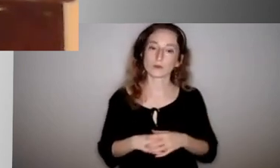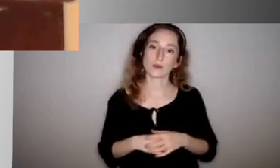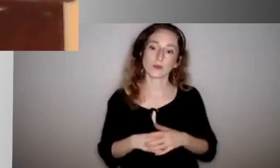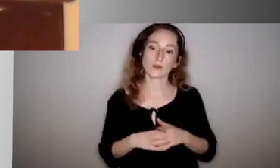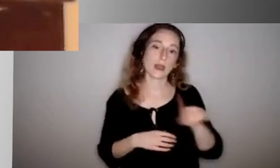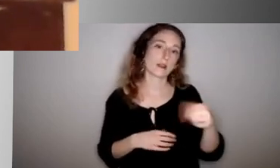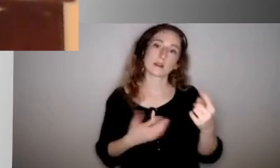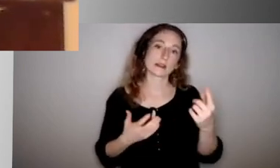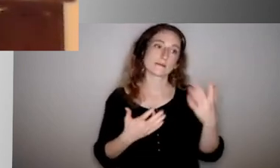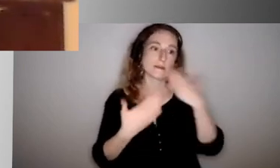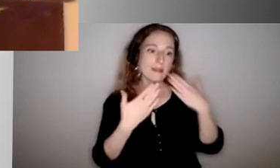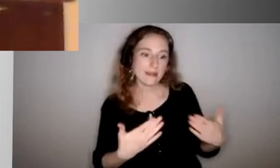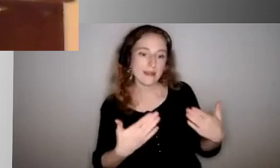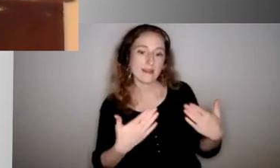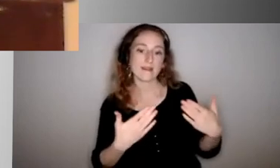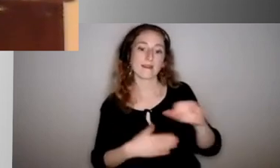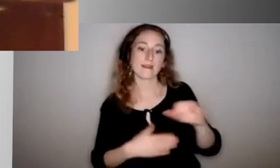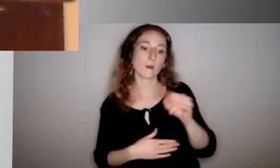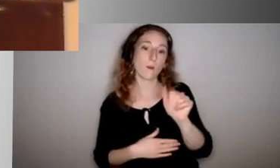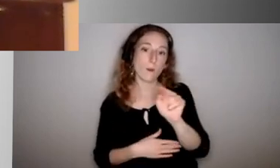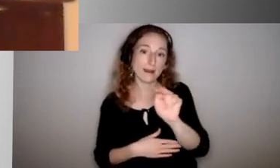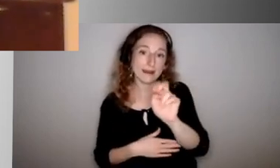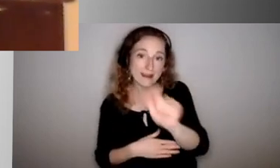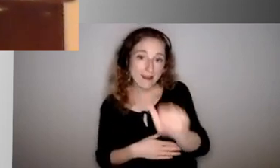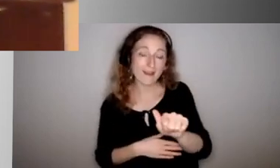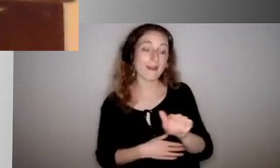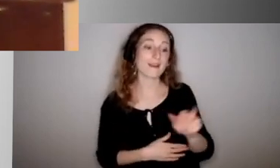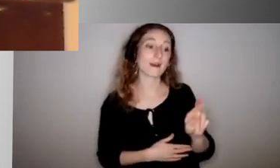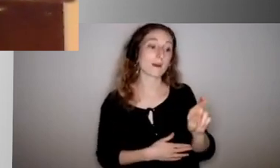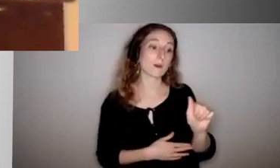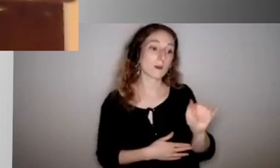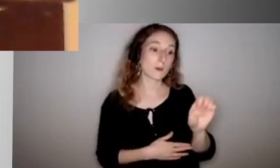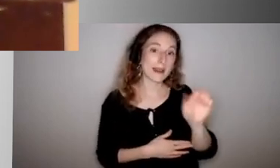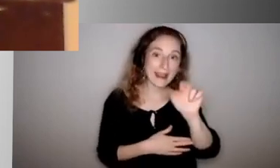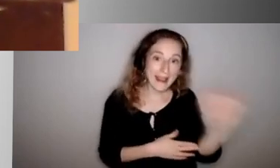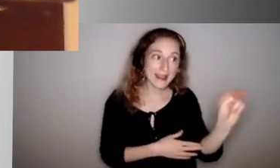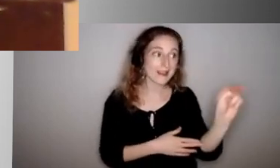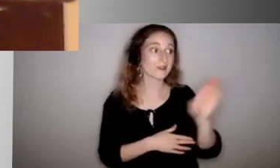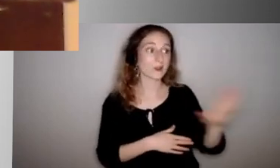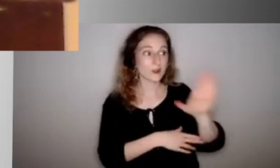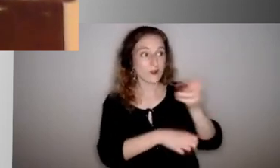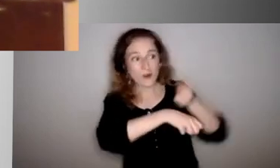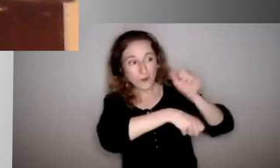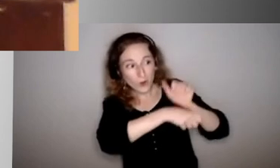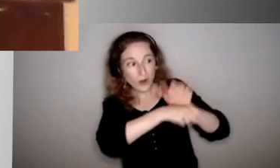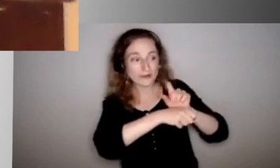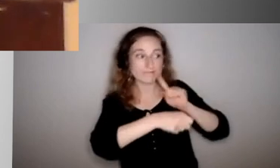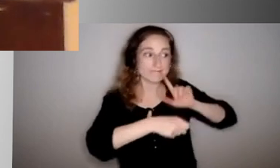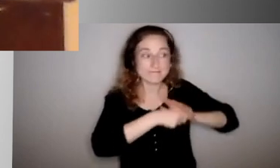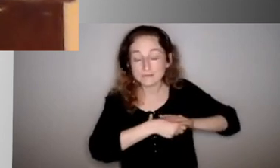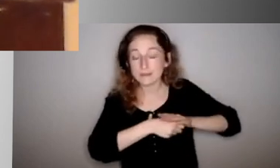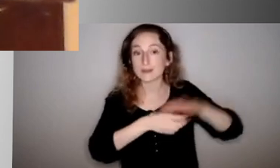thank Juanita and Rayana in advance for everything they're doing and going to do for their children. Because their representation of the